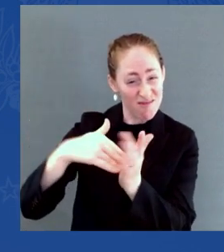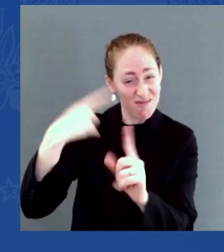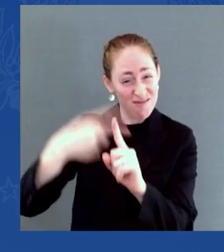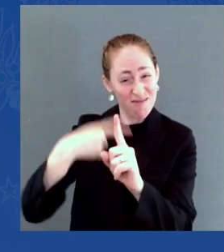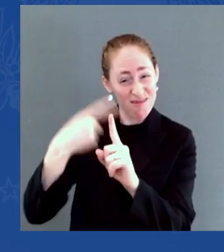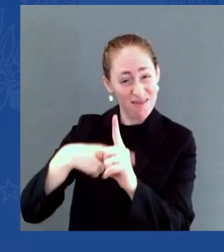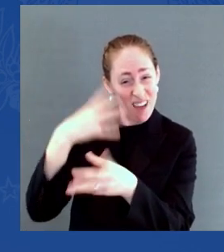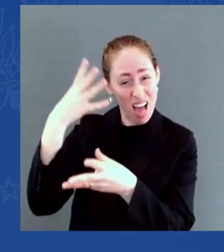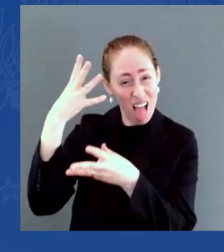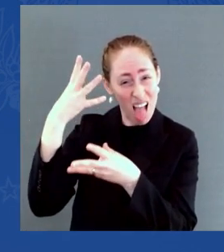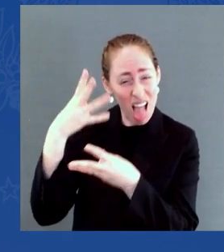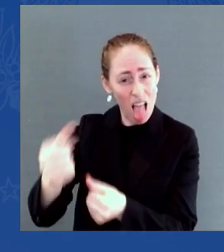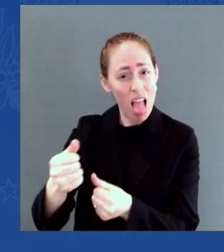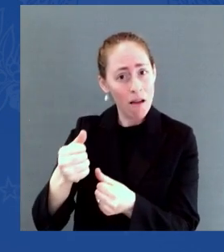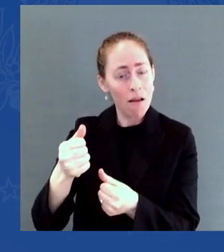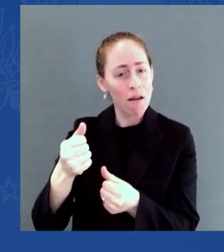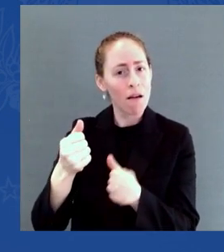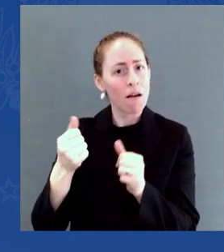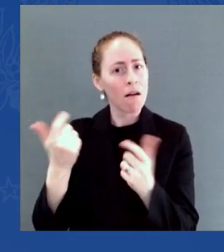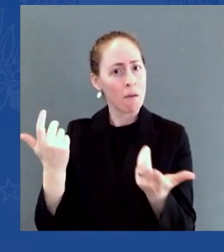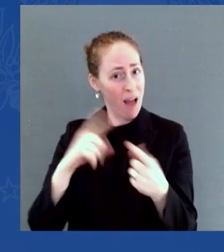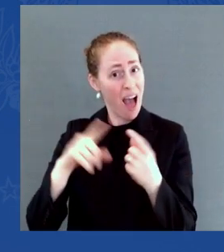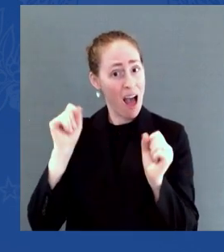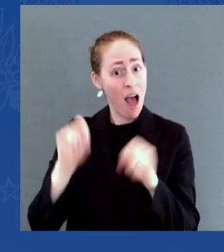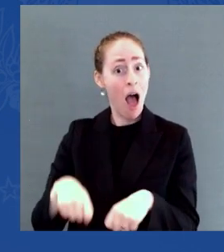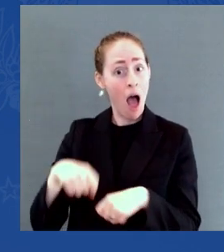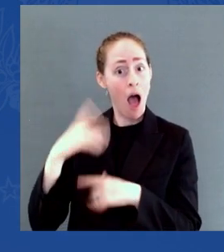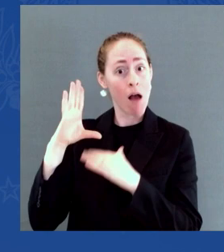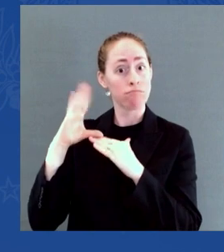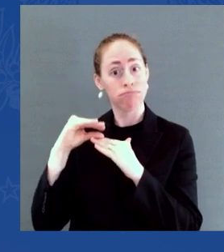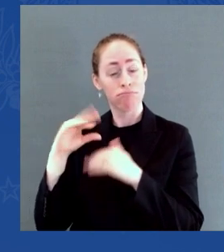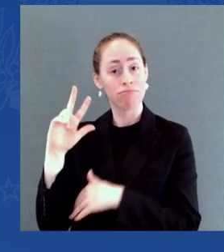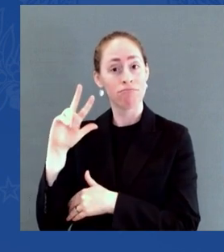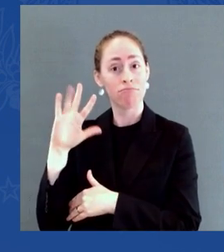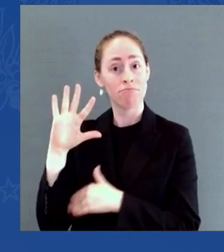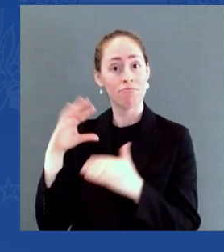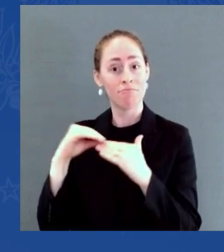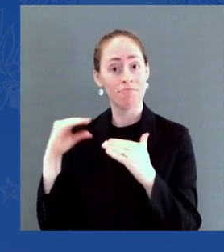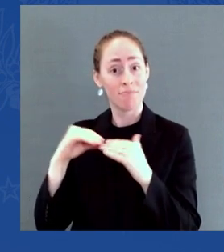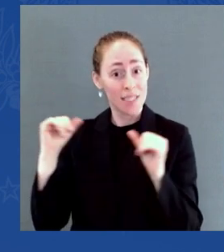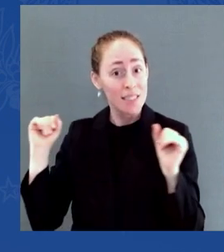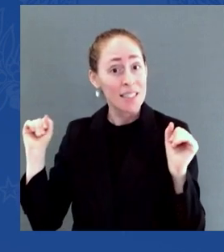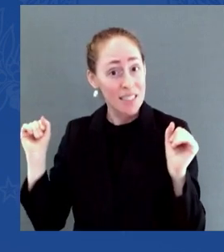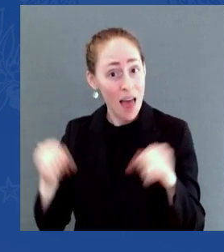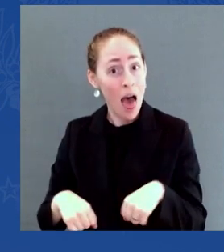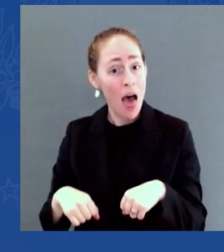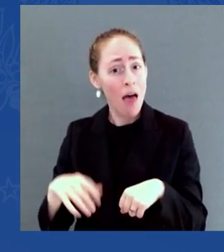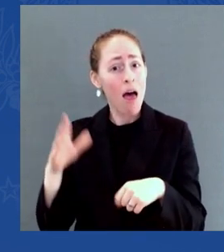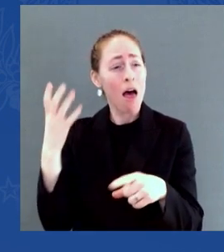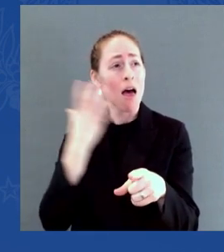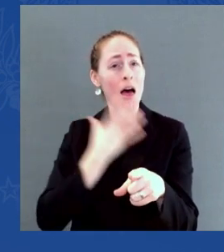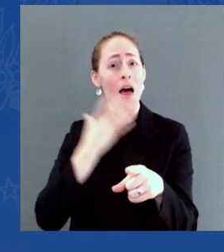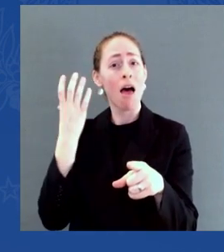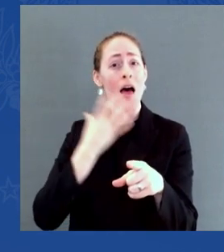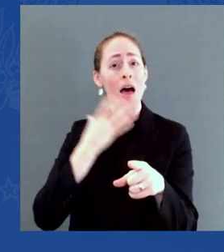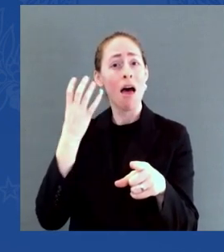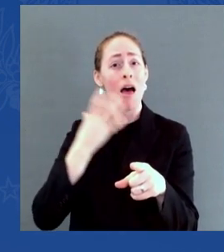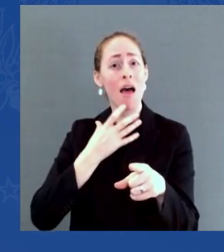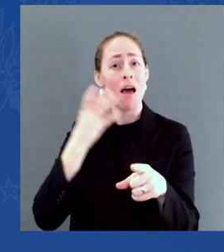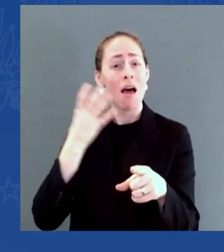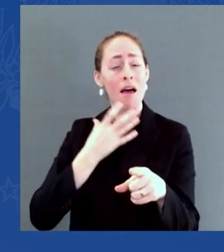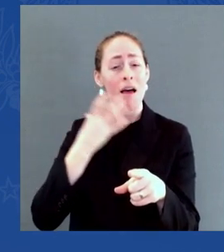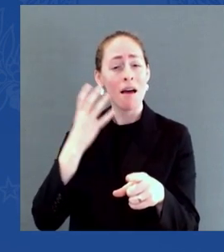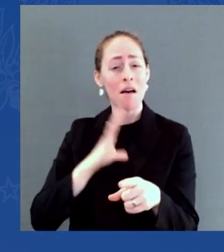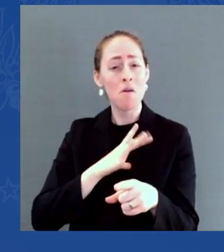but imagine you're being a parent and not being able to afford $1,000 a month. Not only risks